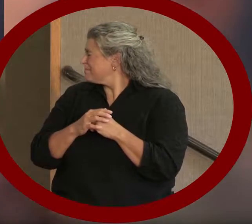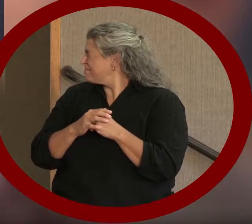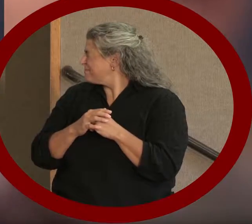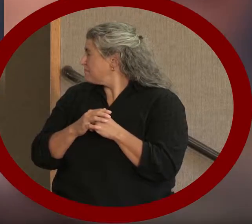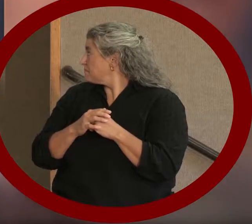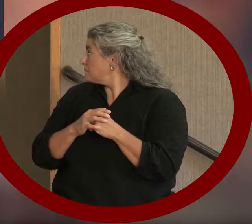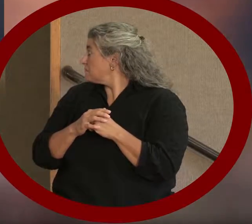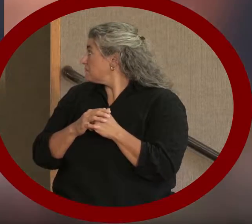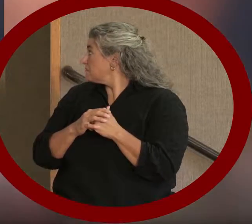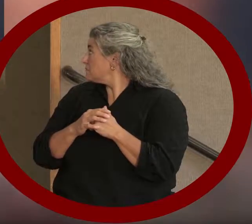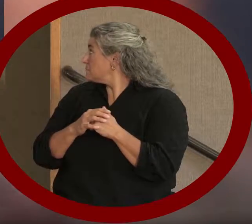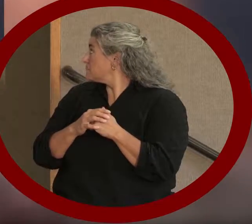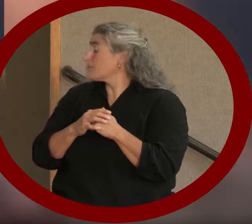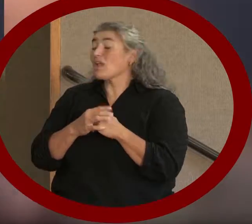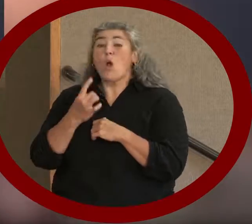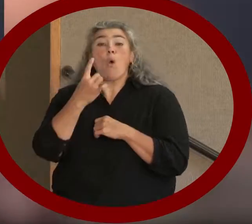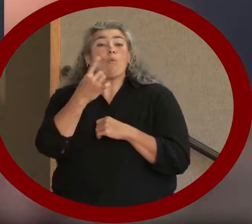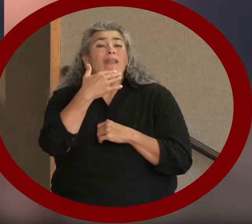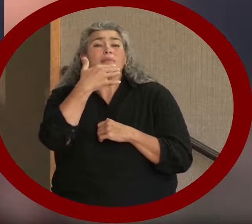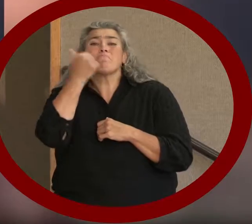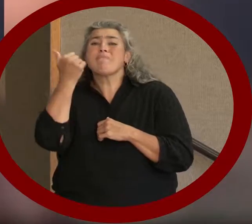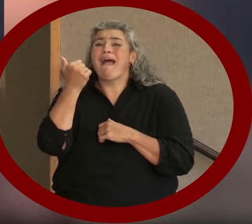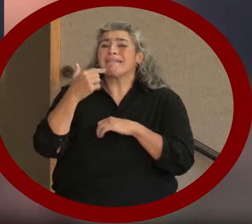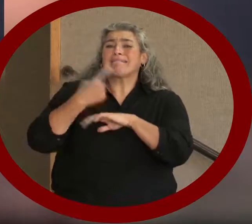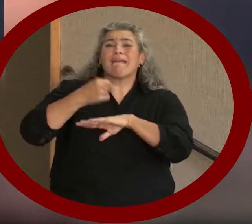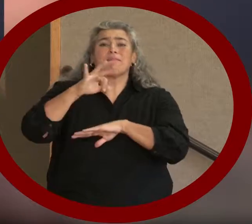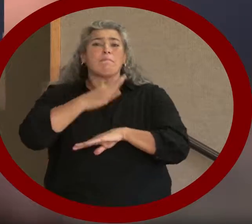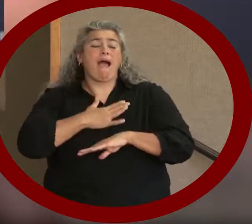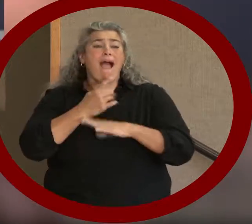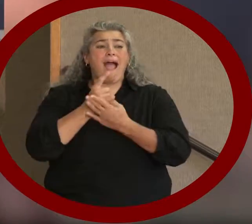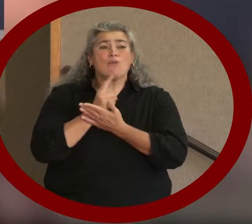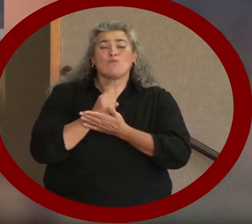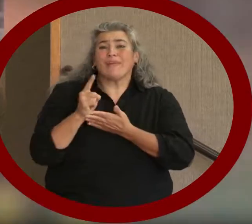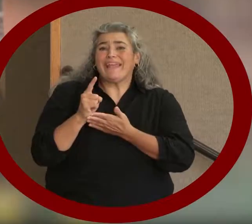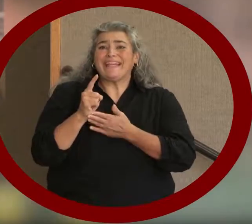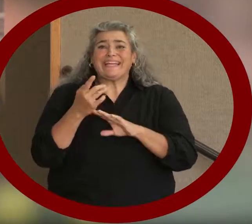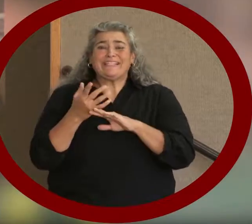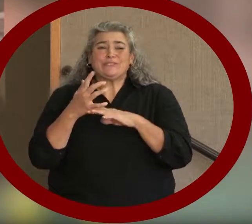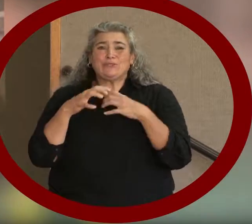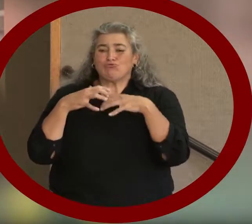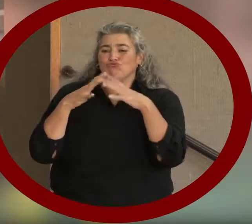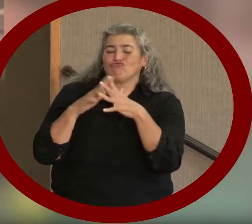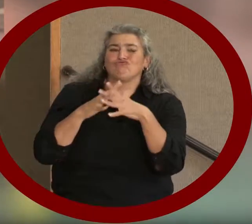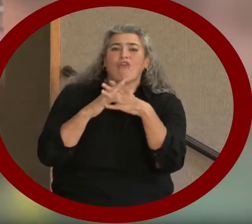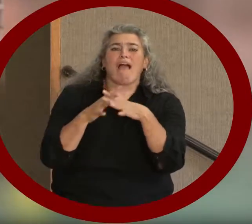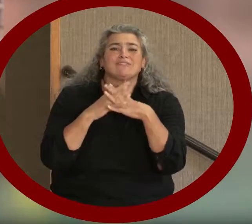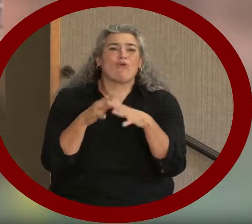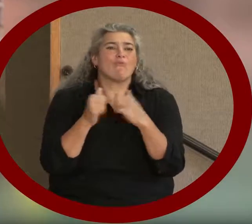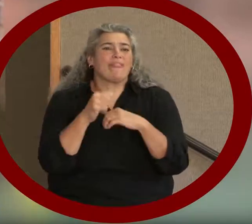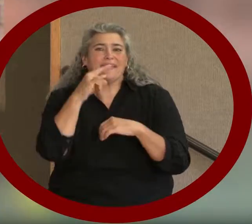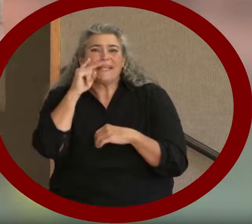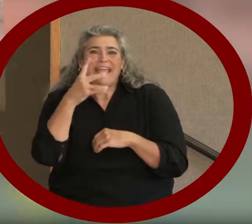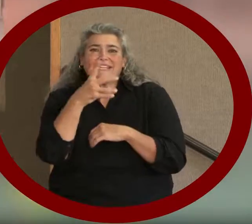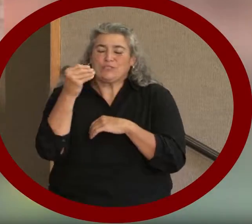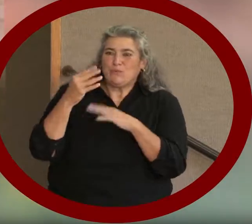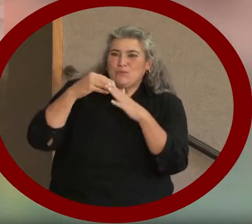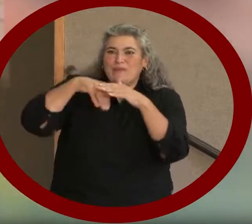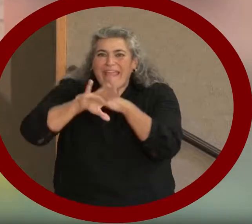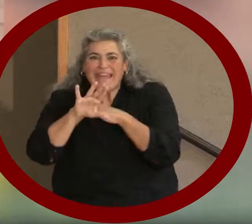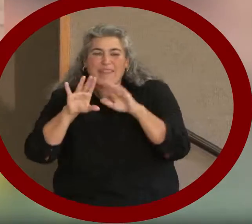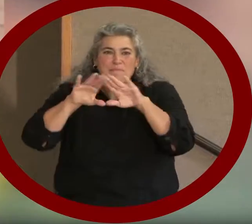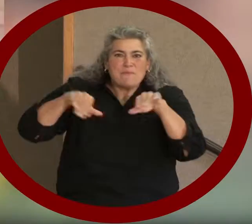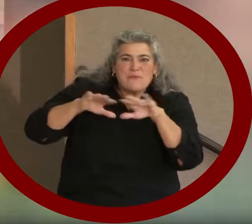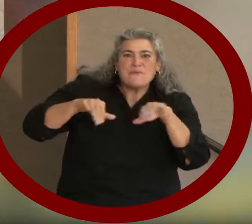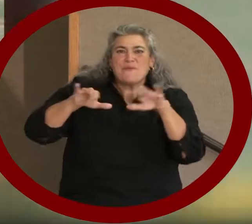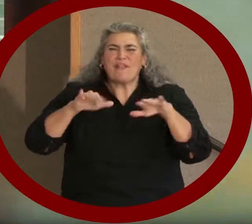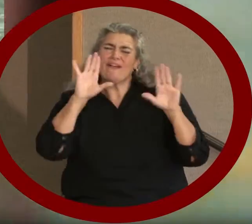is when Russell and I first get to meet before we get to go in the pool. And we're both so excited to get in the pool and just have a great